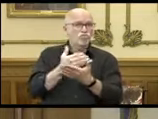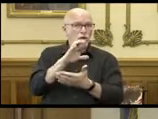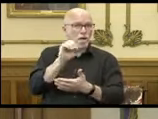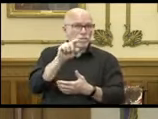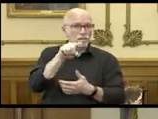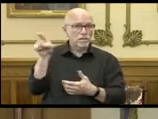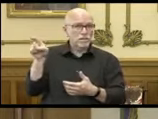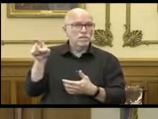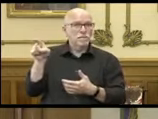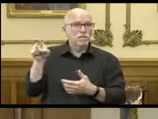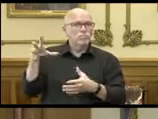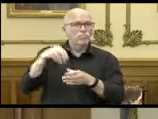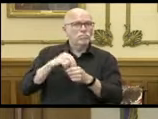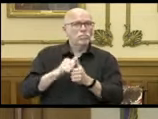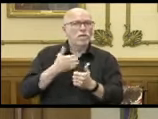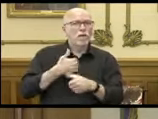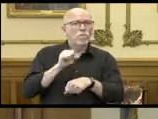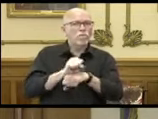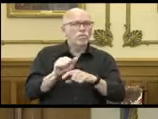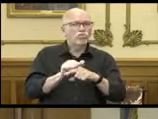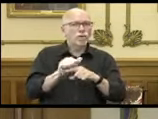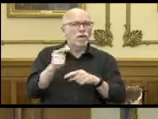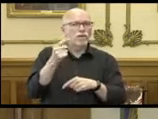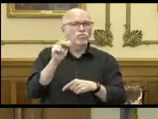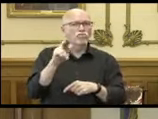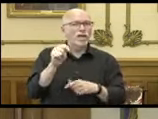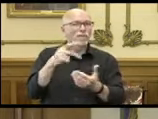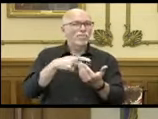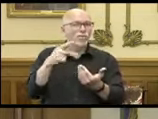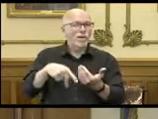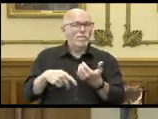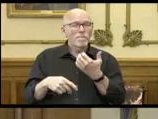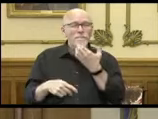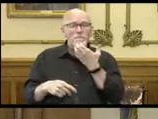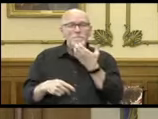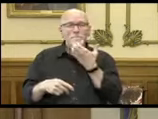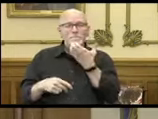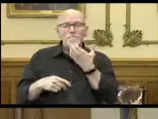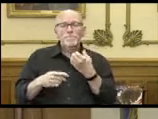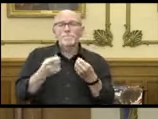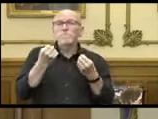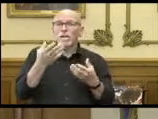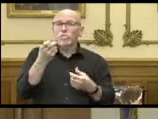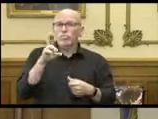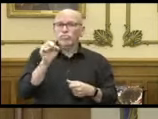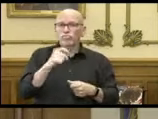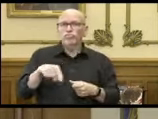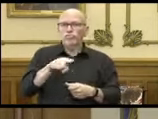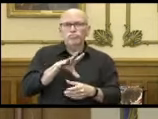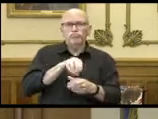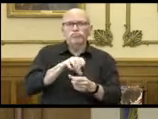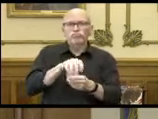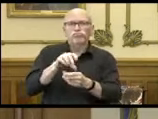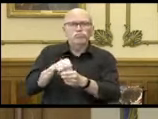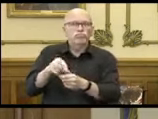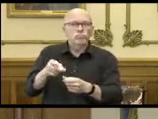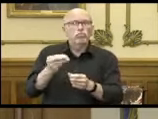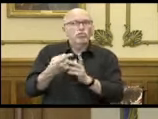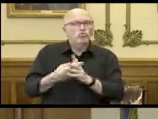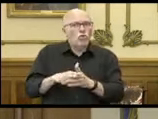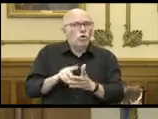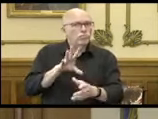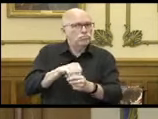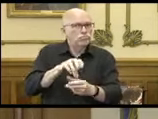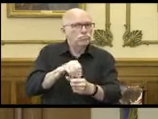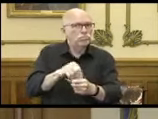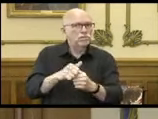to get involved in our employer training grant program. And we've had many Hoosiers who are participating are starting to participate